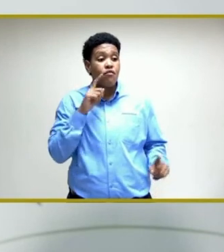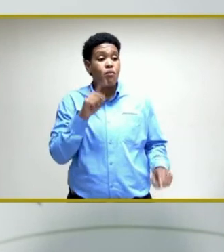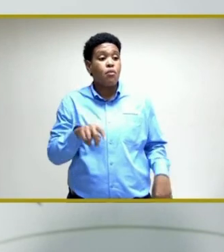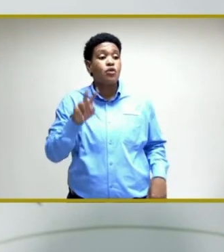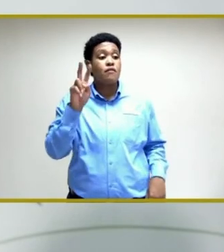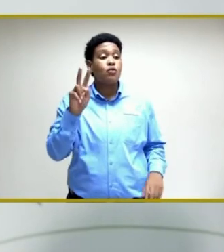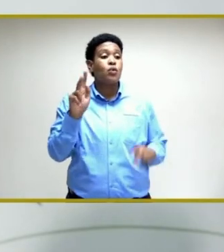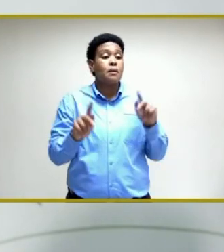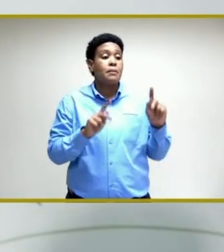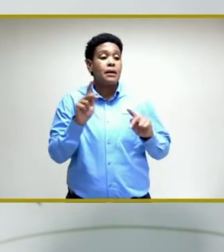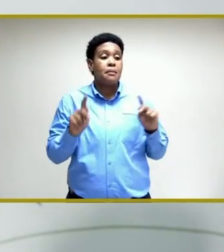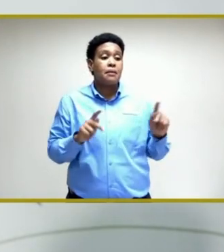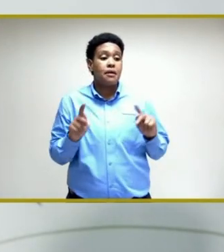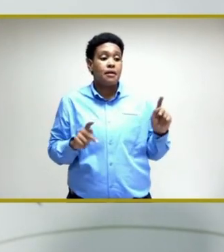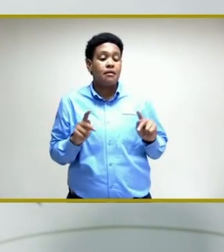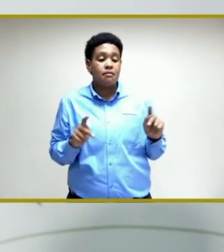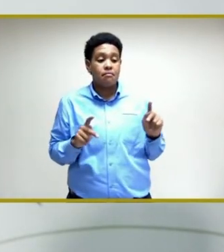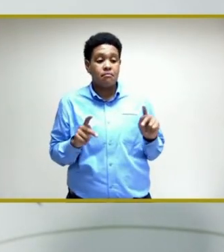persons.